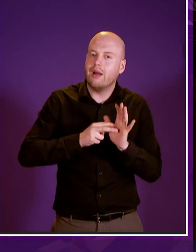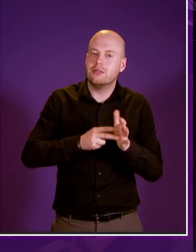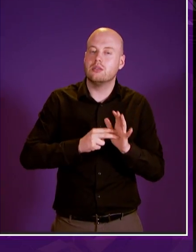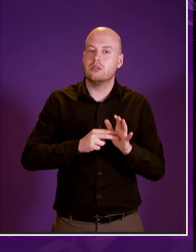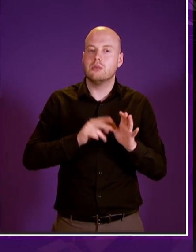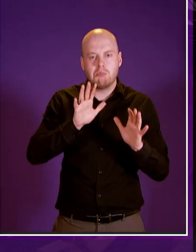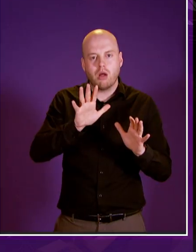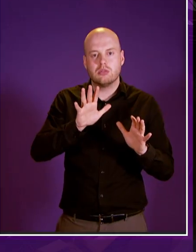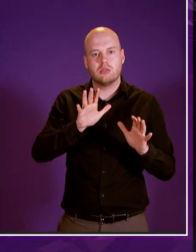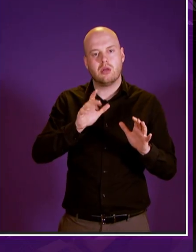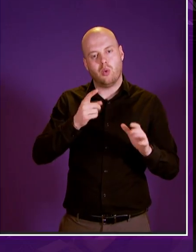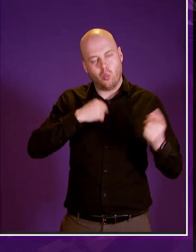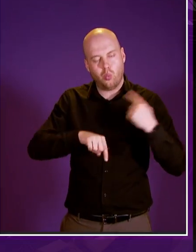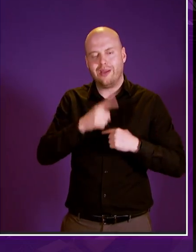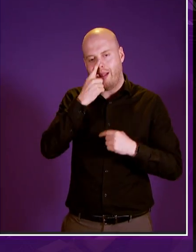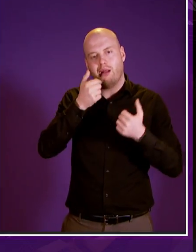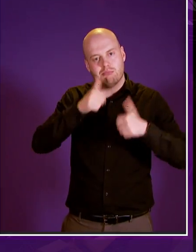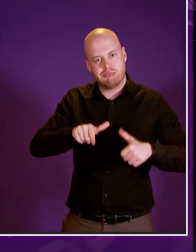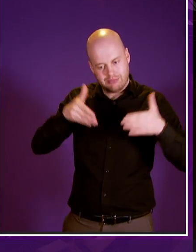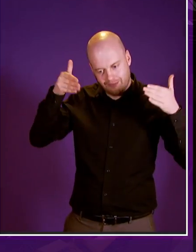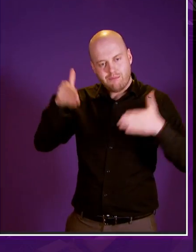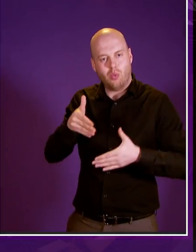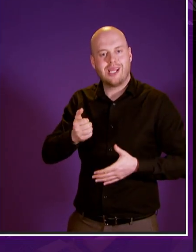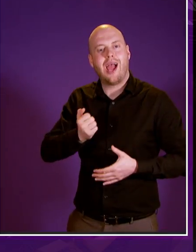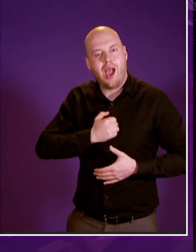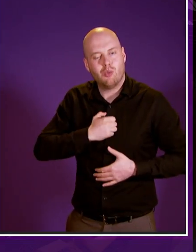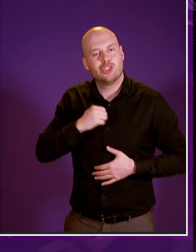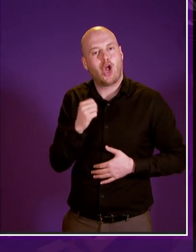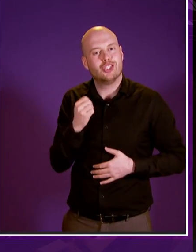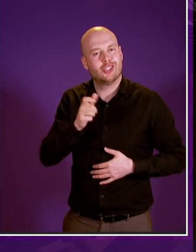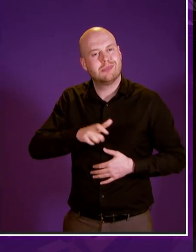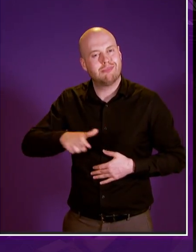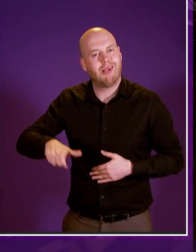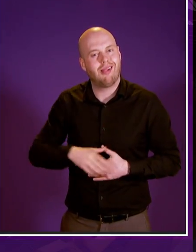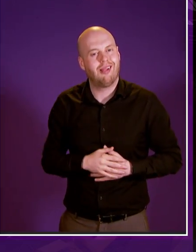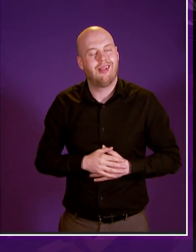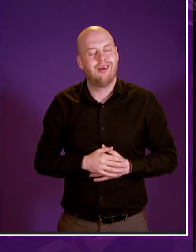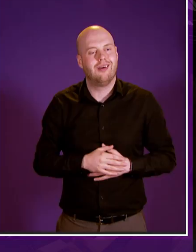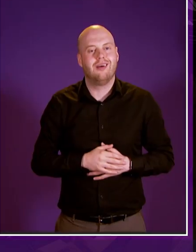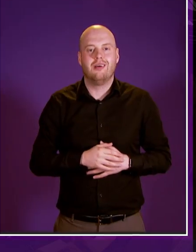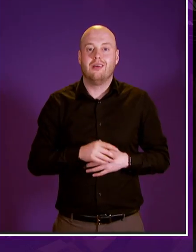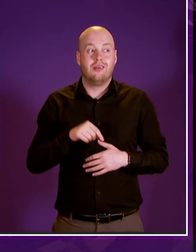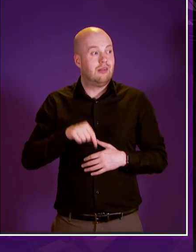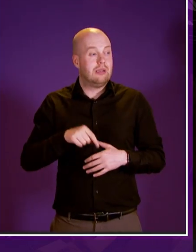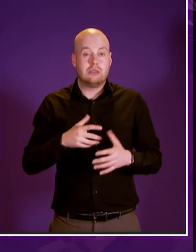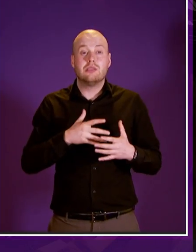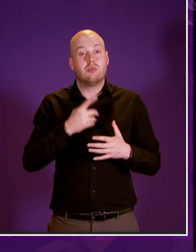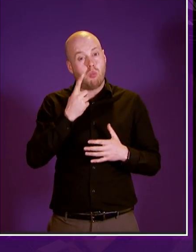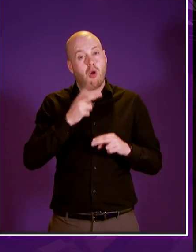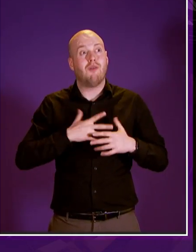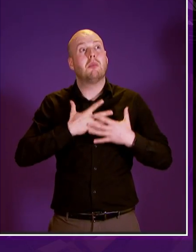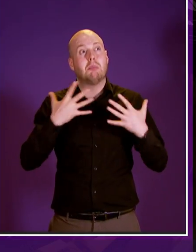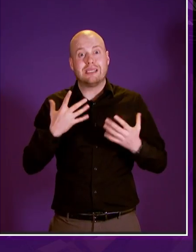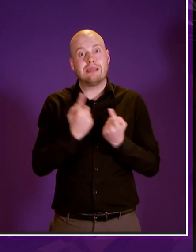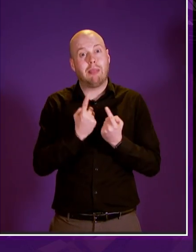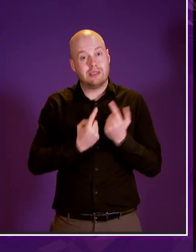of all of this this is indeed a significant moment for scotland and arguably the biggest thing to happen here since devolution itself